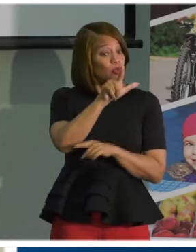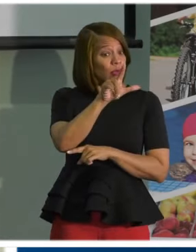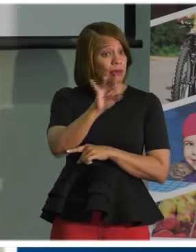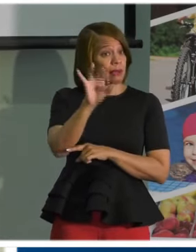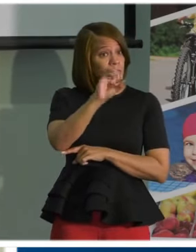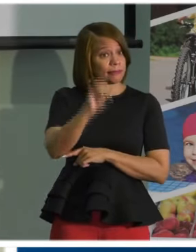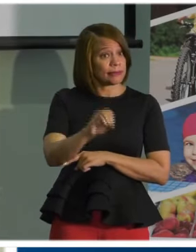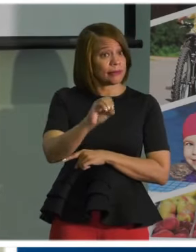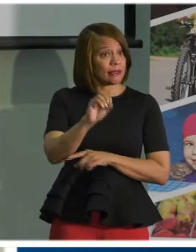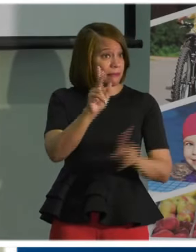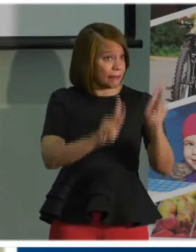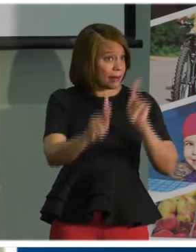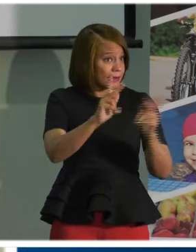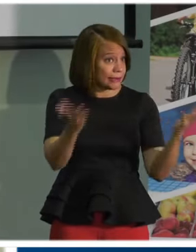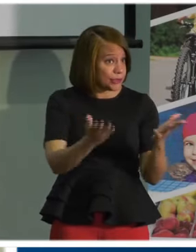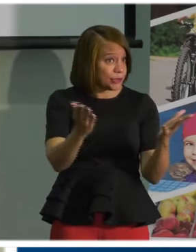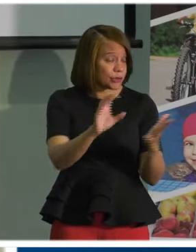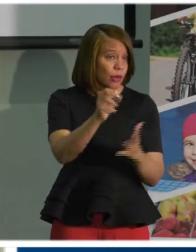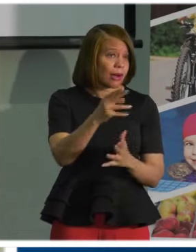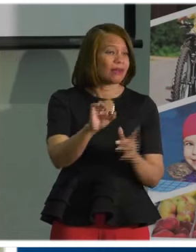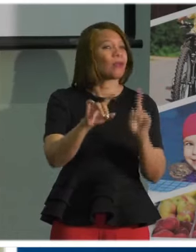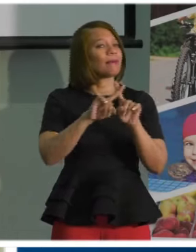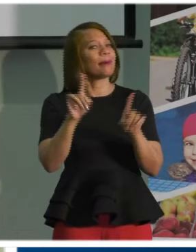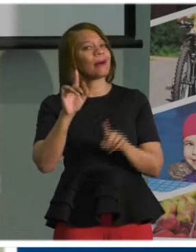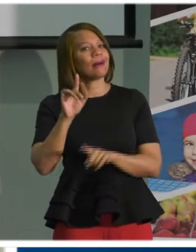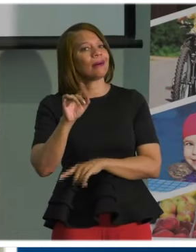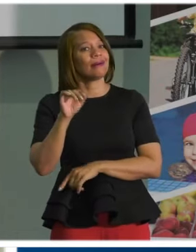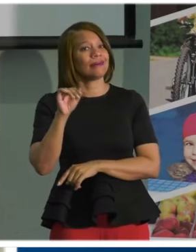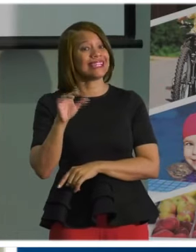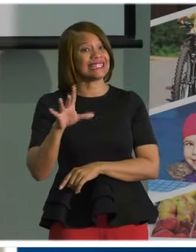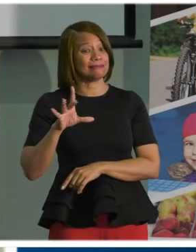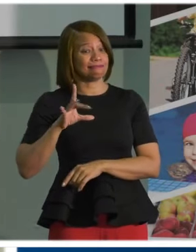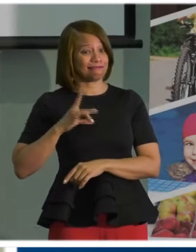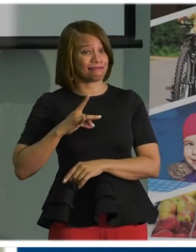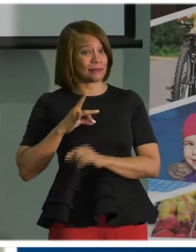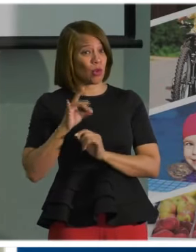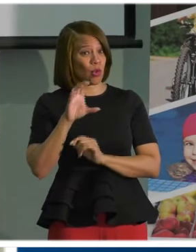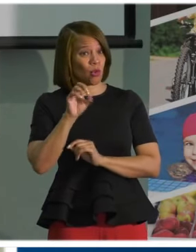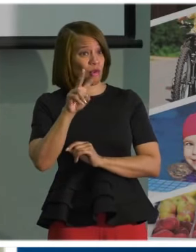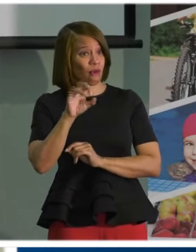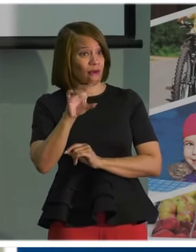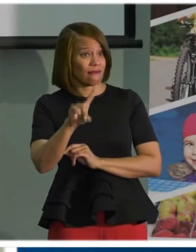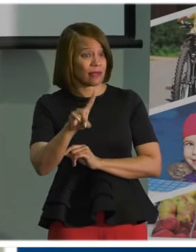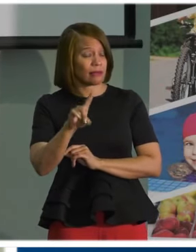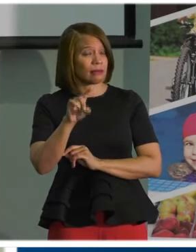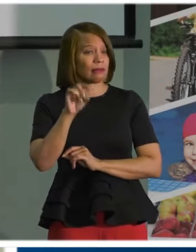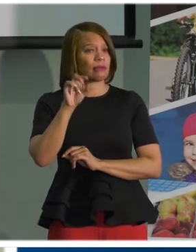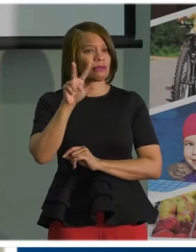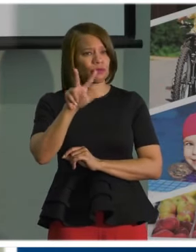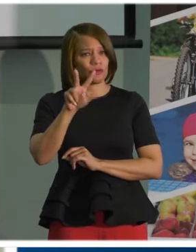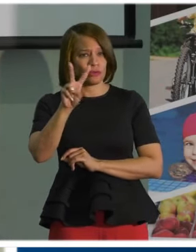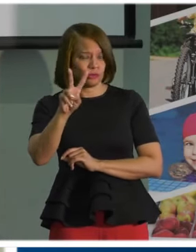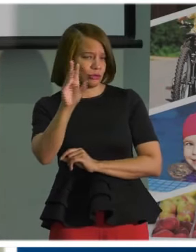they account for 32 percent of our cases and 35 percent of our hospitalizations.